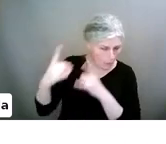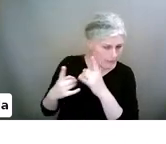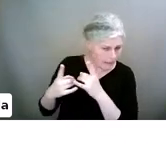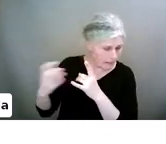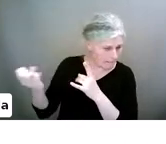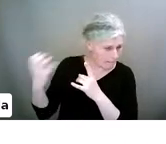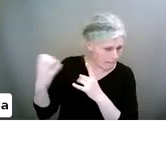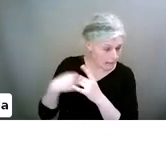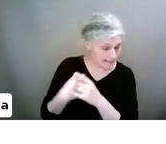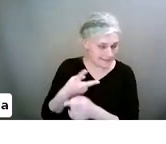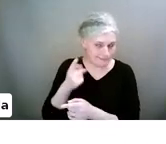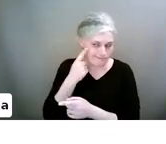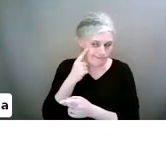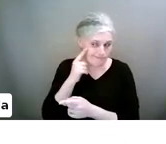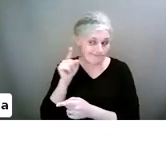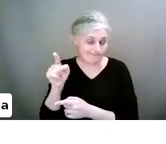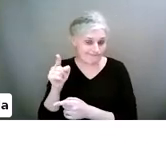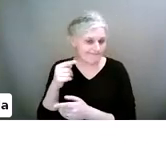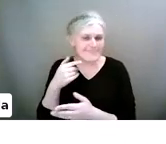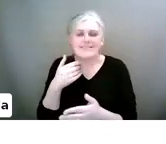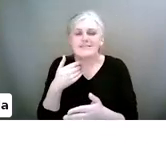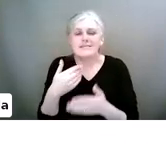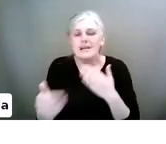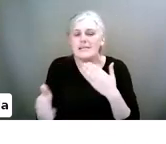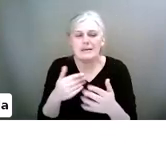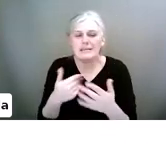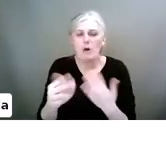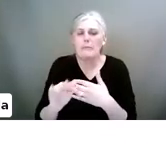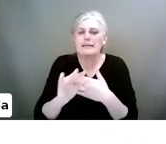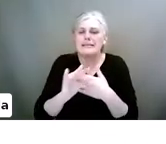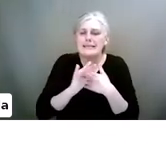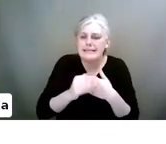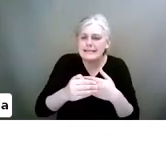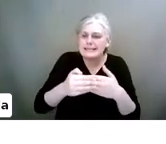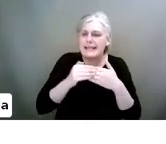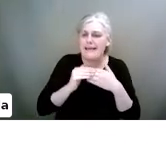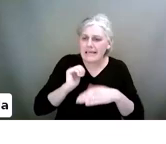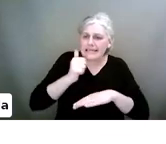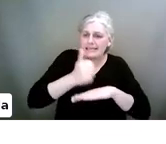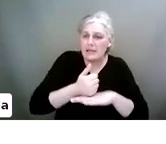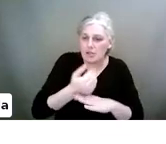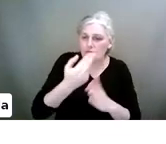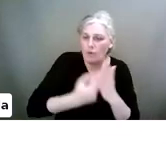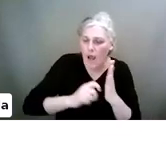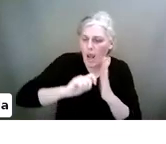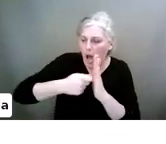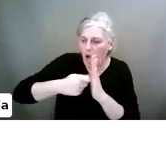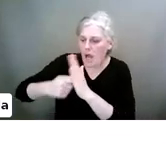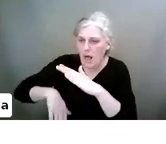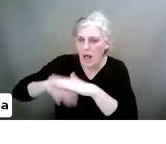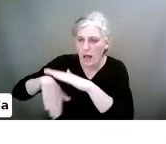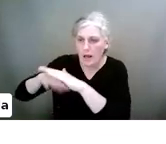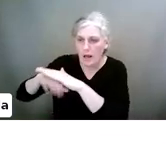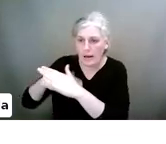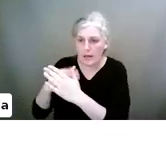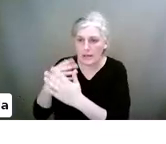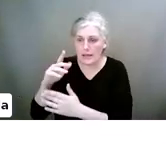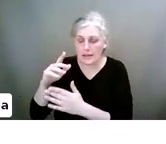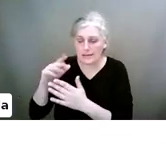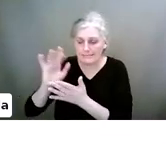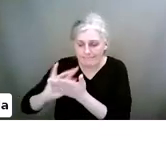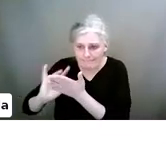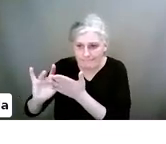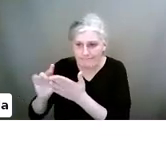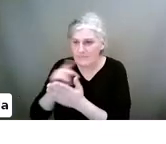and keep an eye. Because no matter how many safety settings are locked down on a device, there's always a risk. Nothing is 100